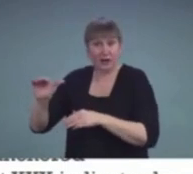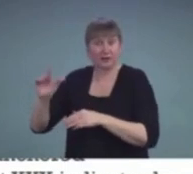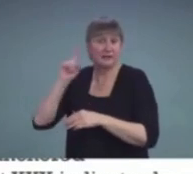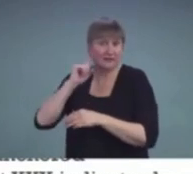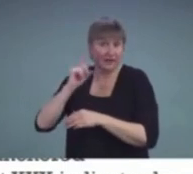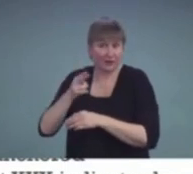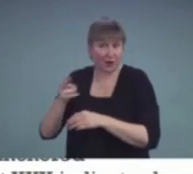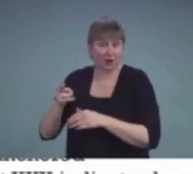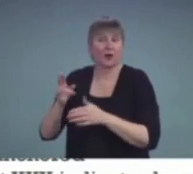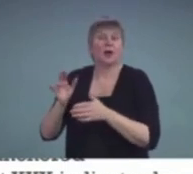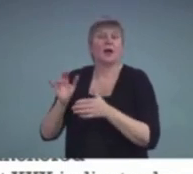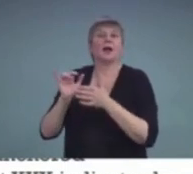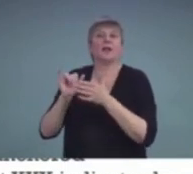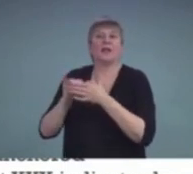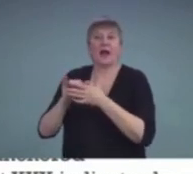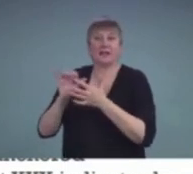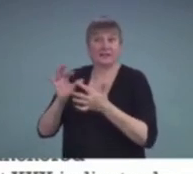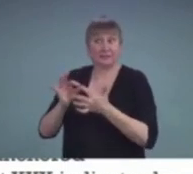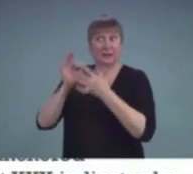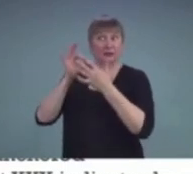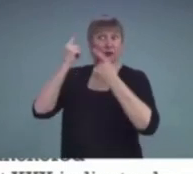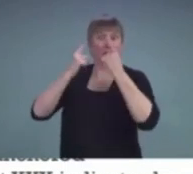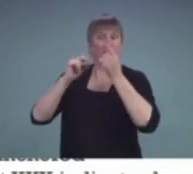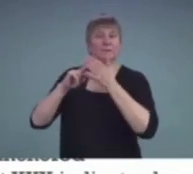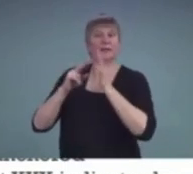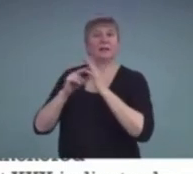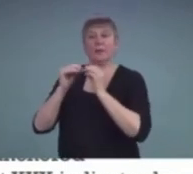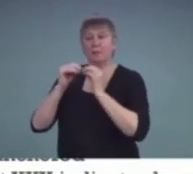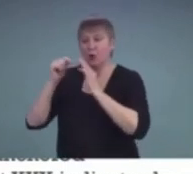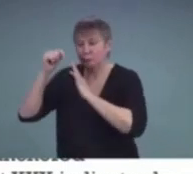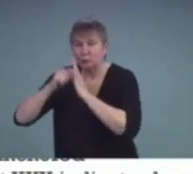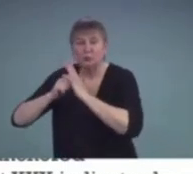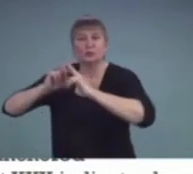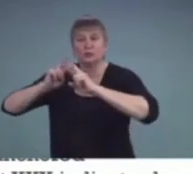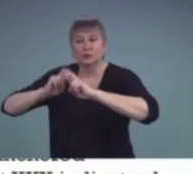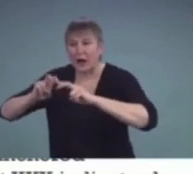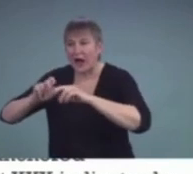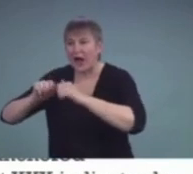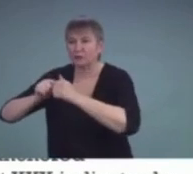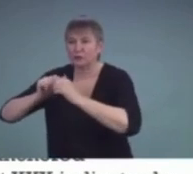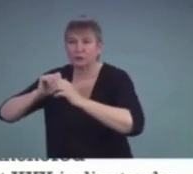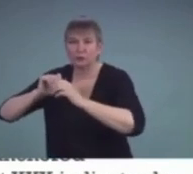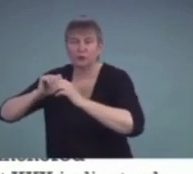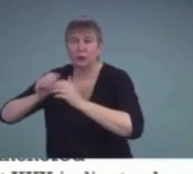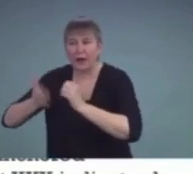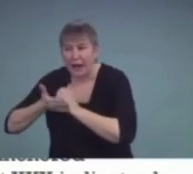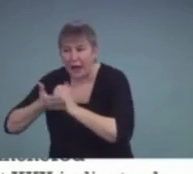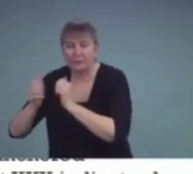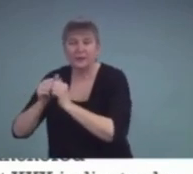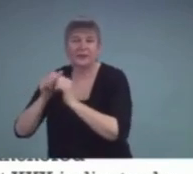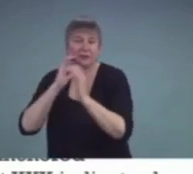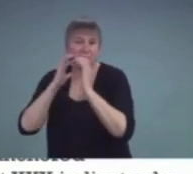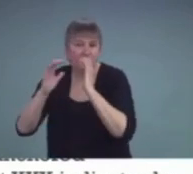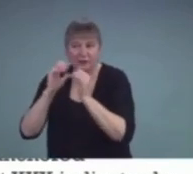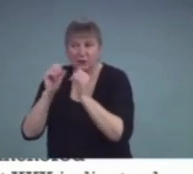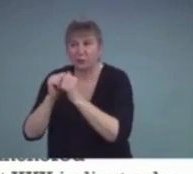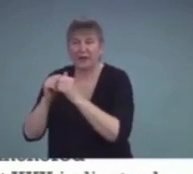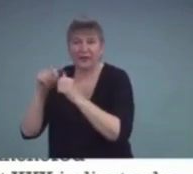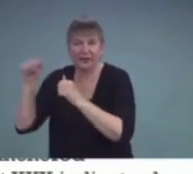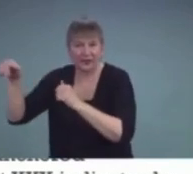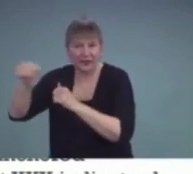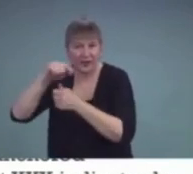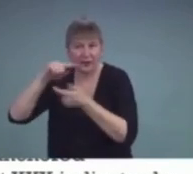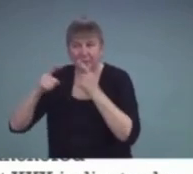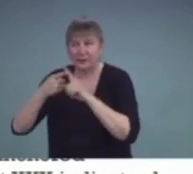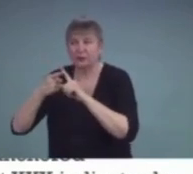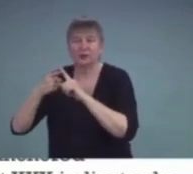deeply investigate opportunities for direct communication with peers in the language mode and communication mode